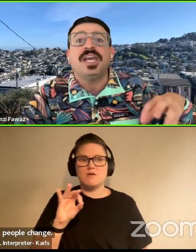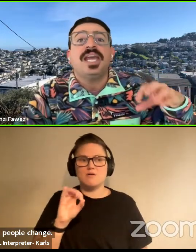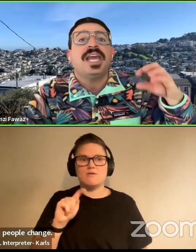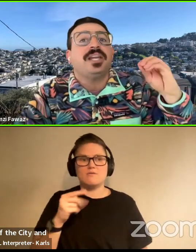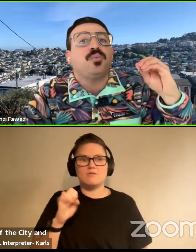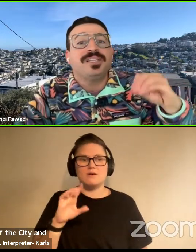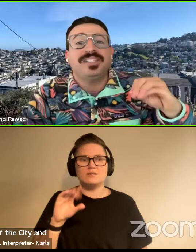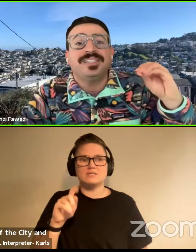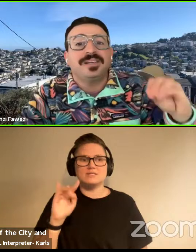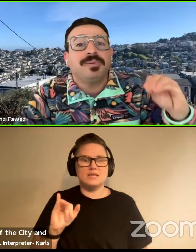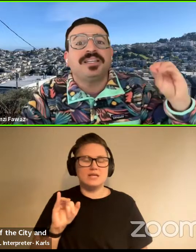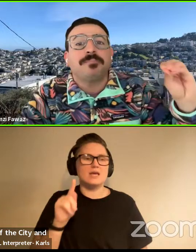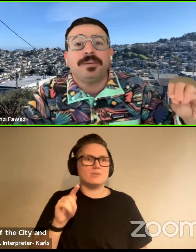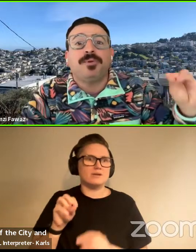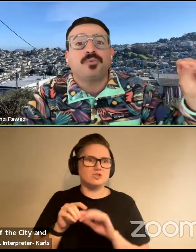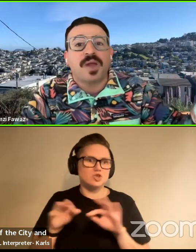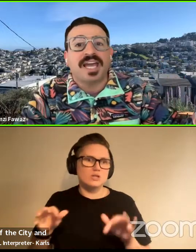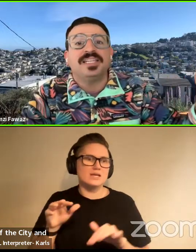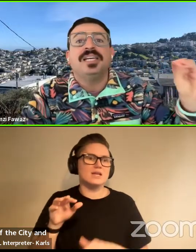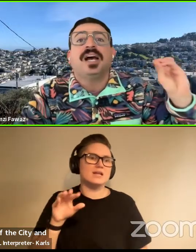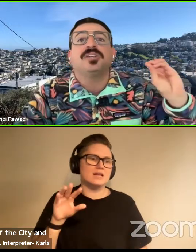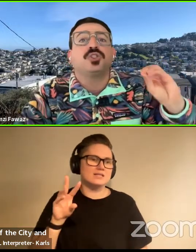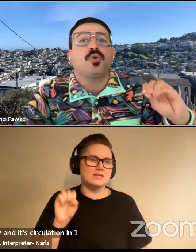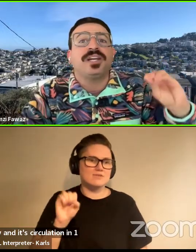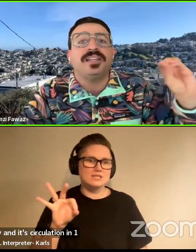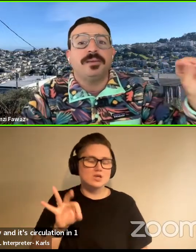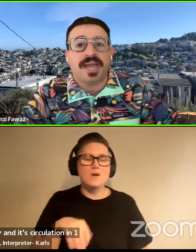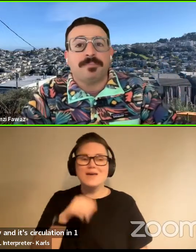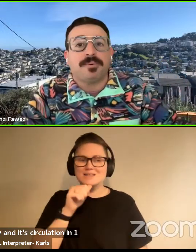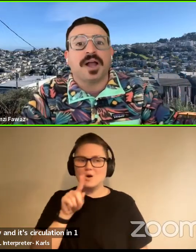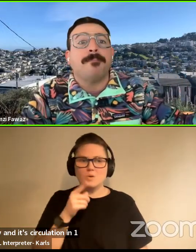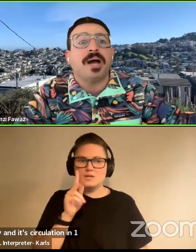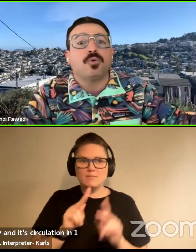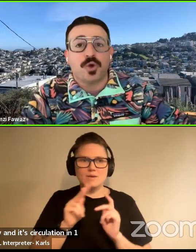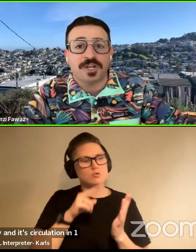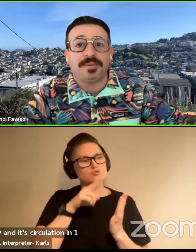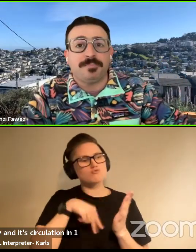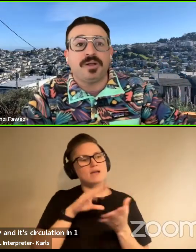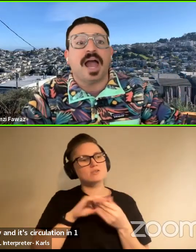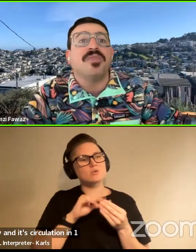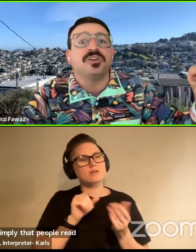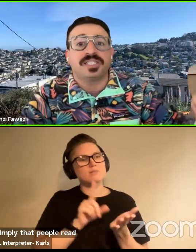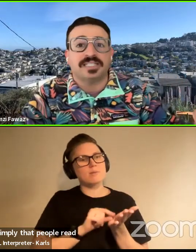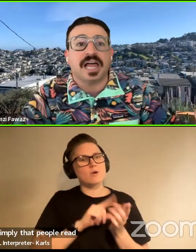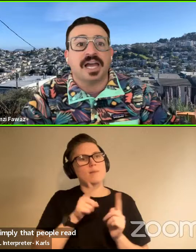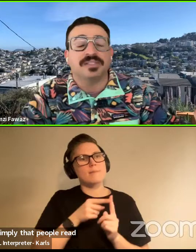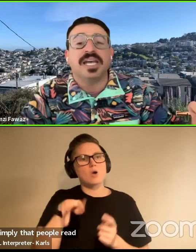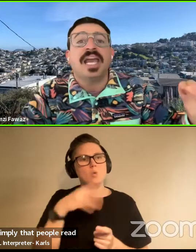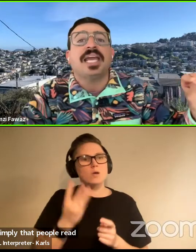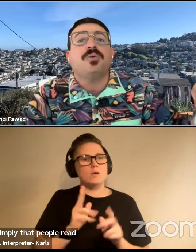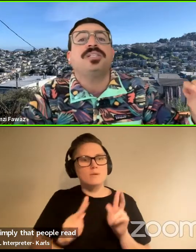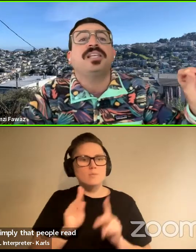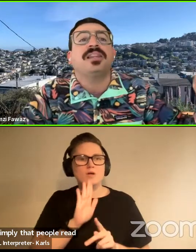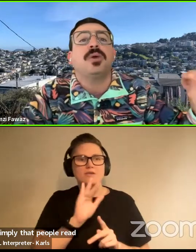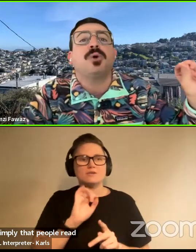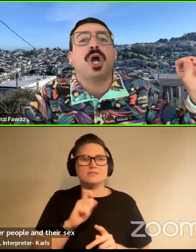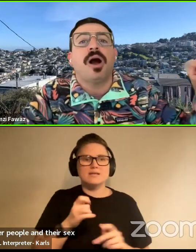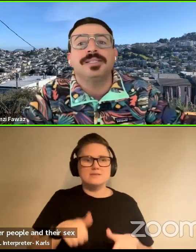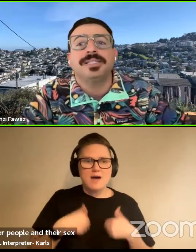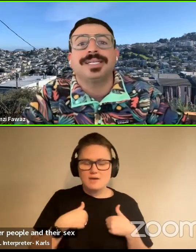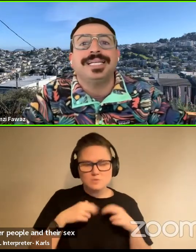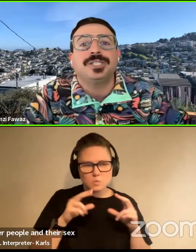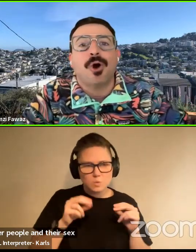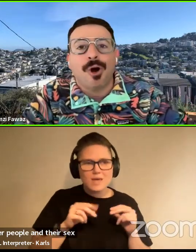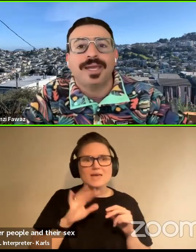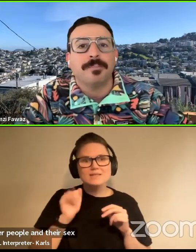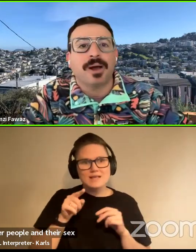San Francisco, it wasn't simply that people read a story in the paper about queer people and their sex lives. It was that they